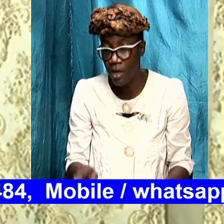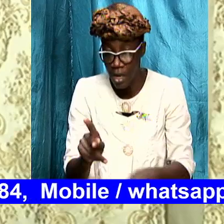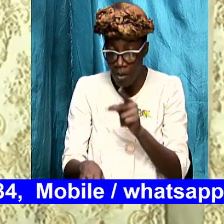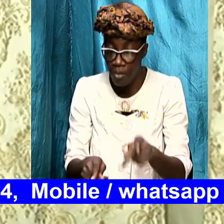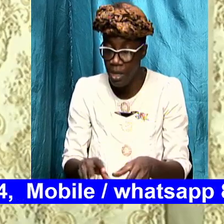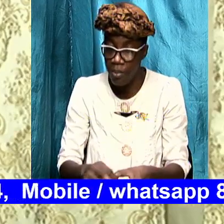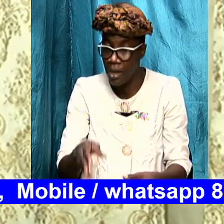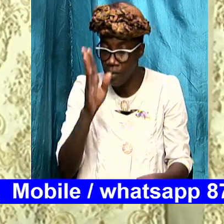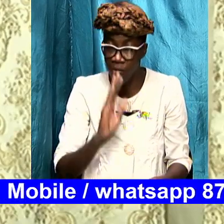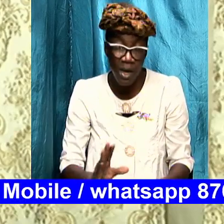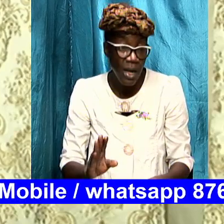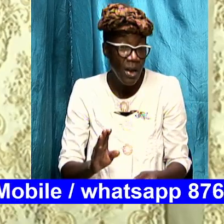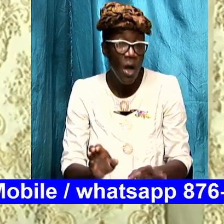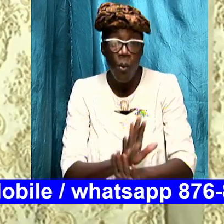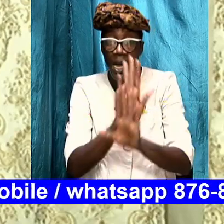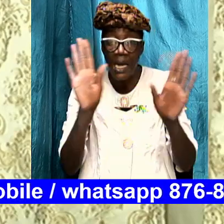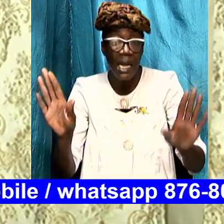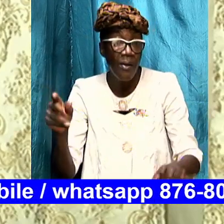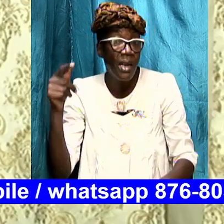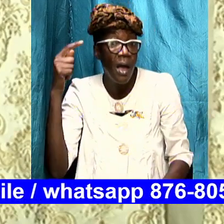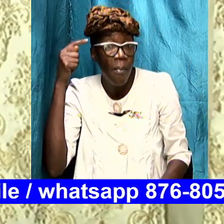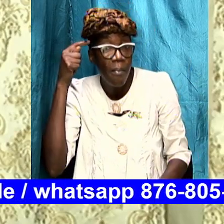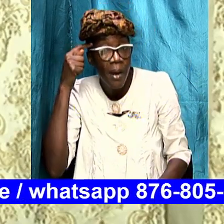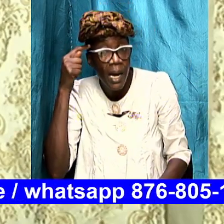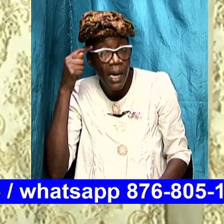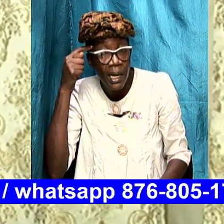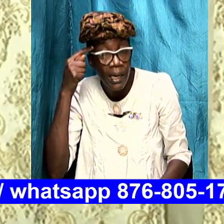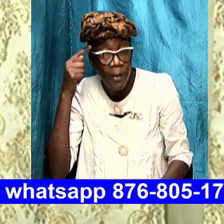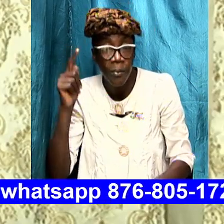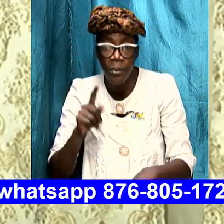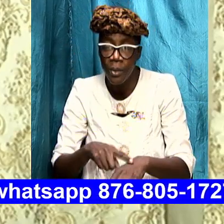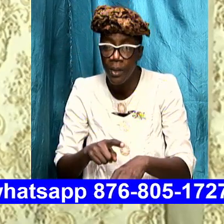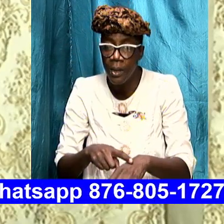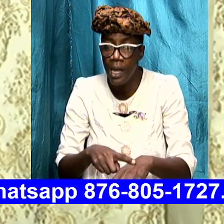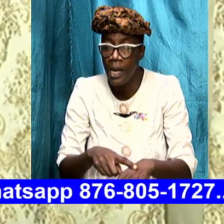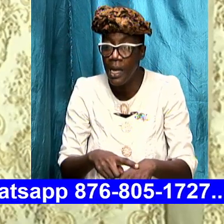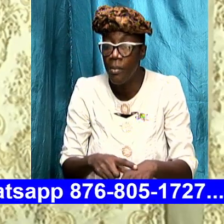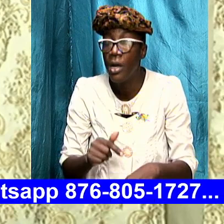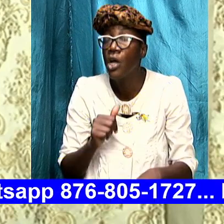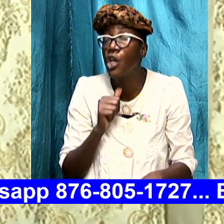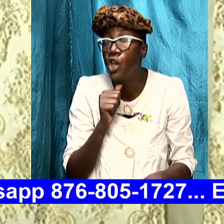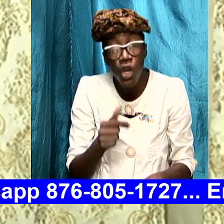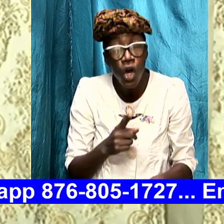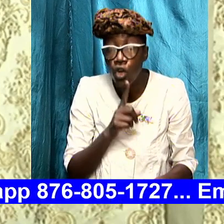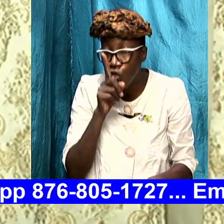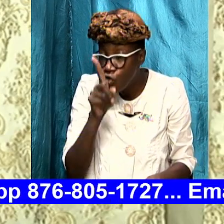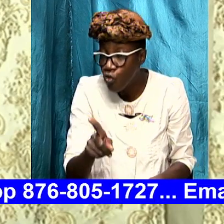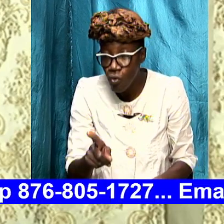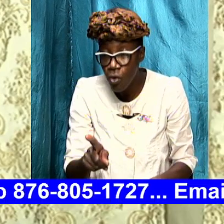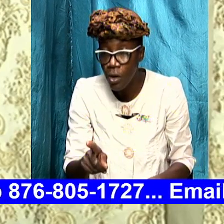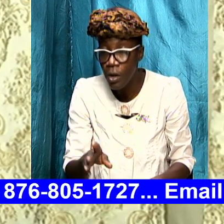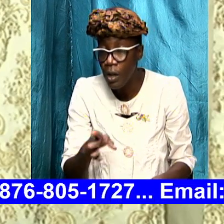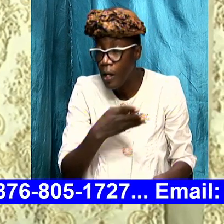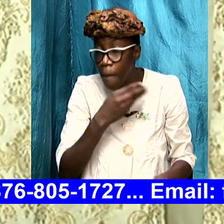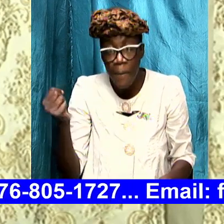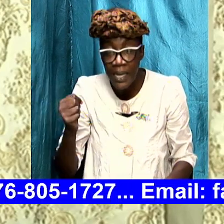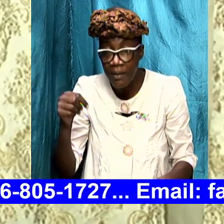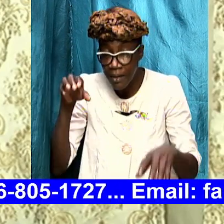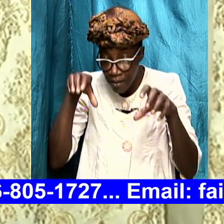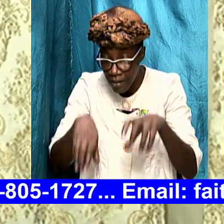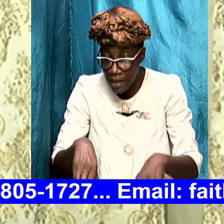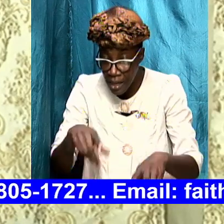God so that we are clearing our minds and you know it is a time of uncertainty and as best as we can we want to